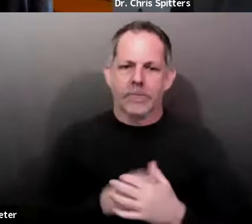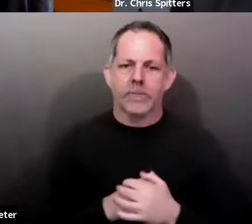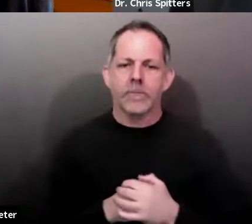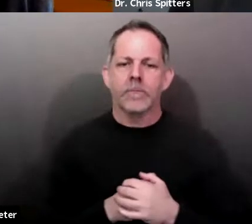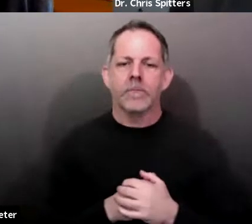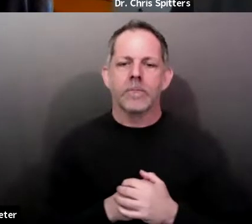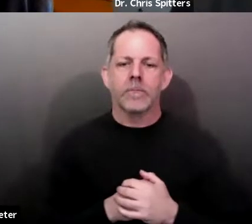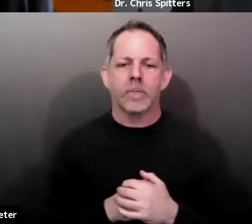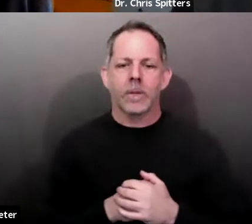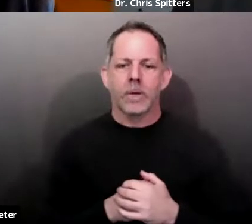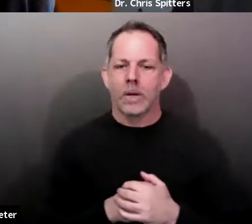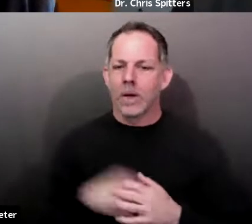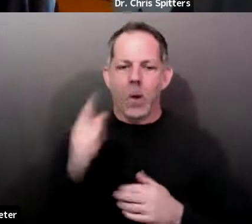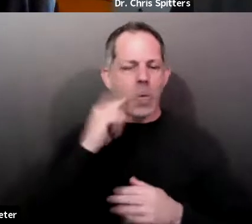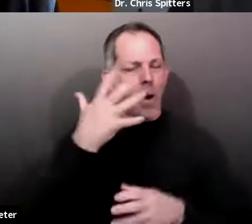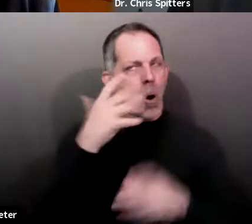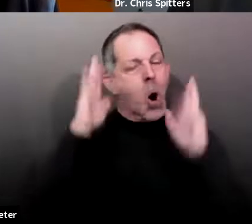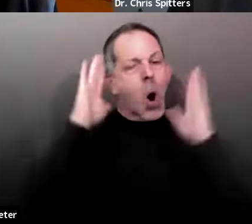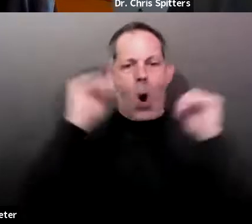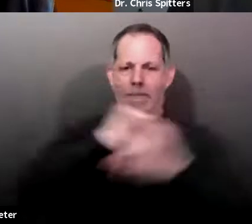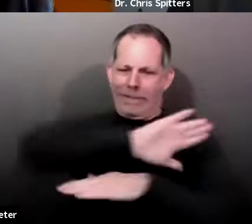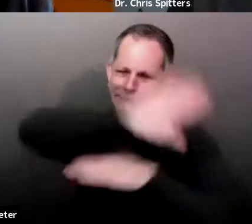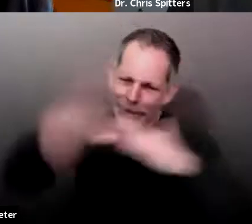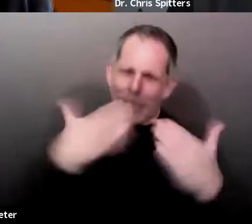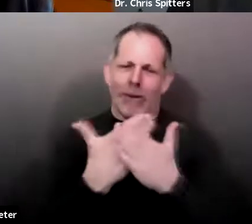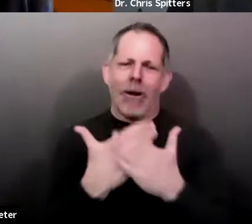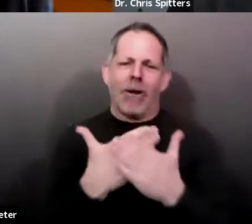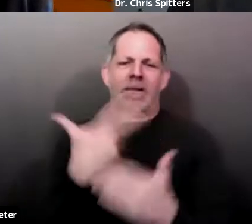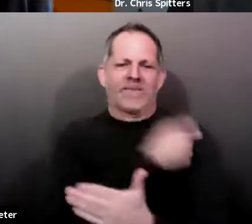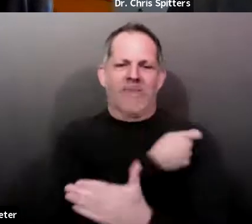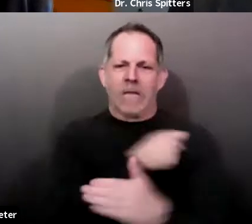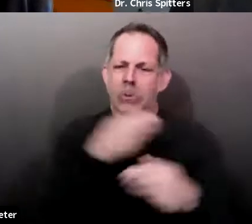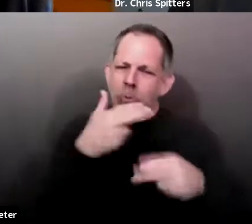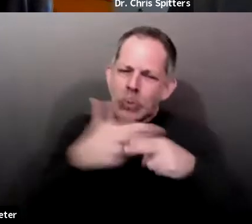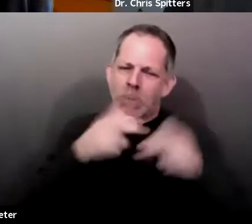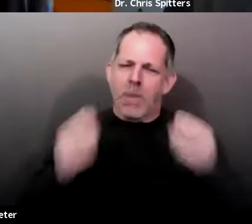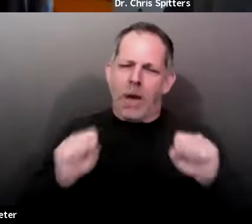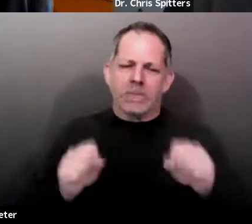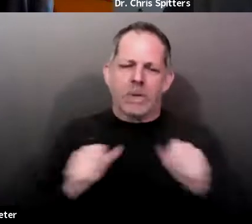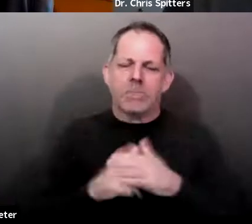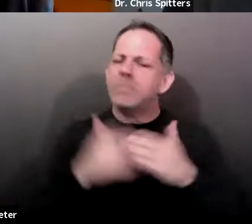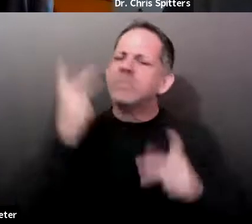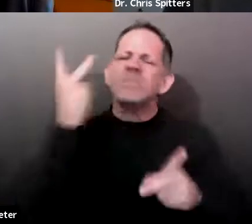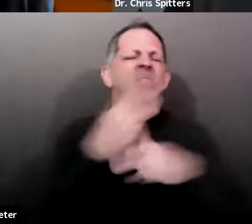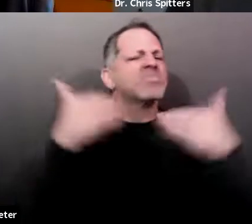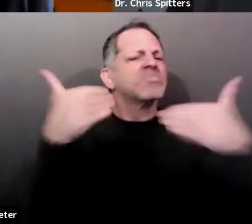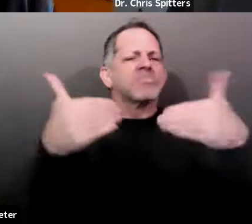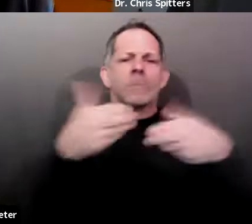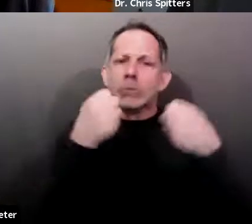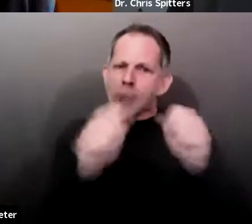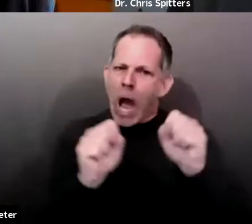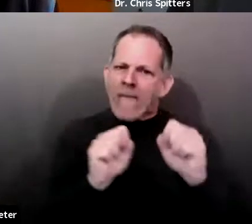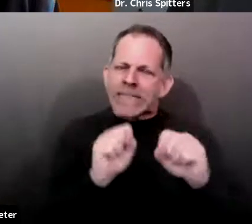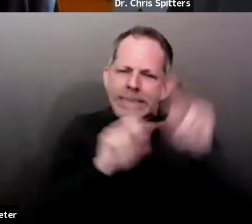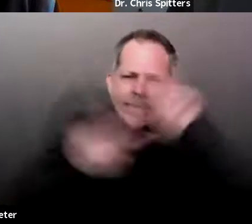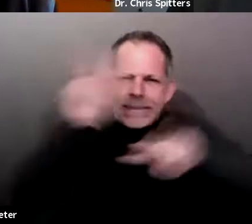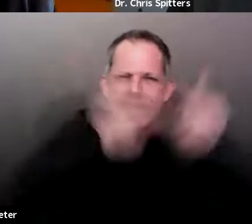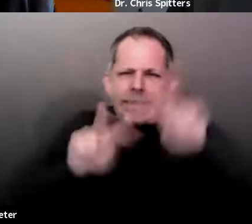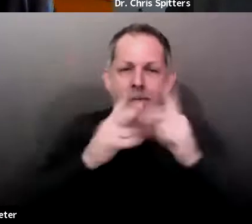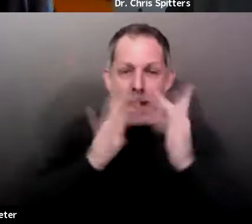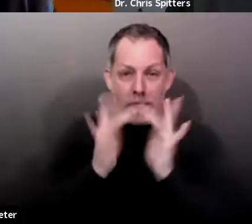Don't give up, keep trying and know that your time will come. I'd also like to share a little bit more about that Phase